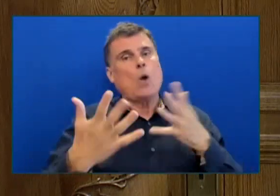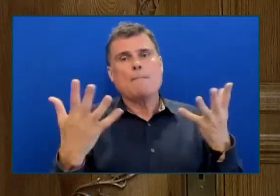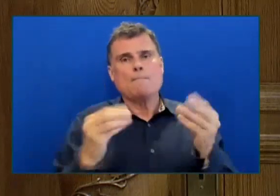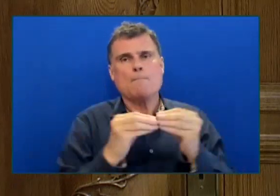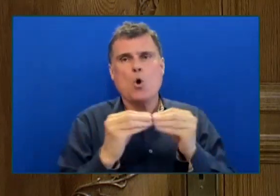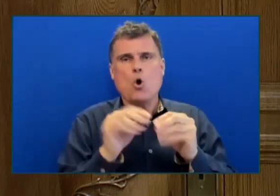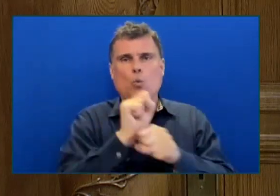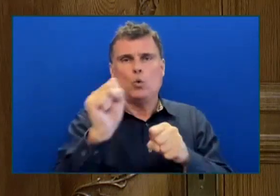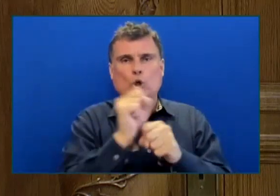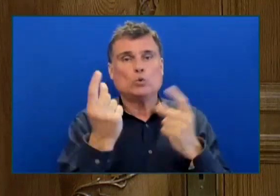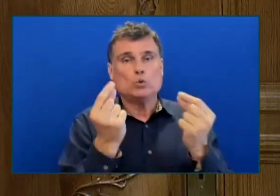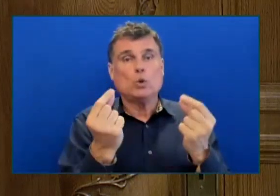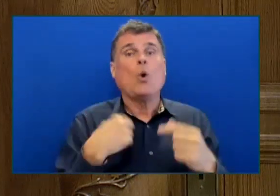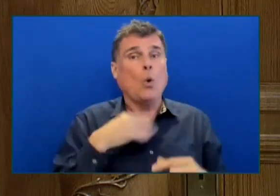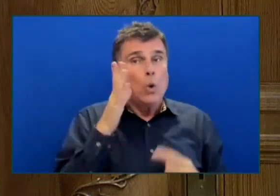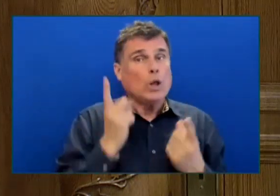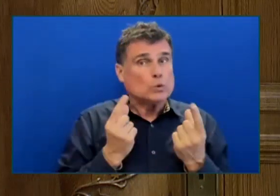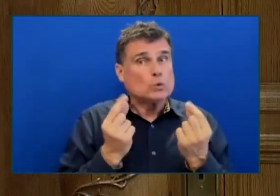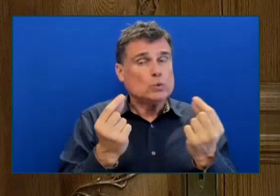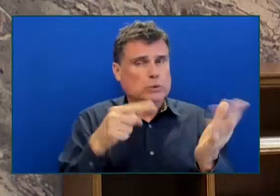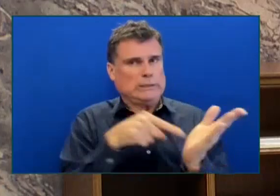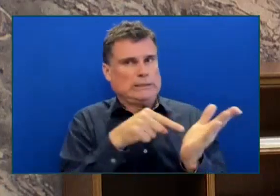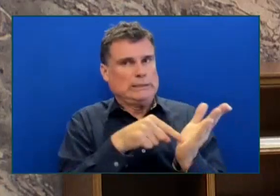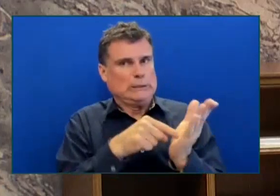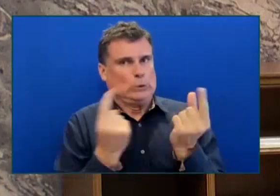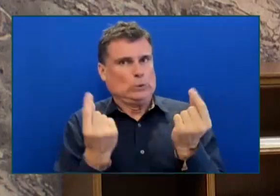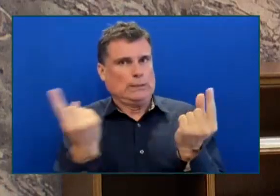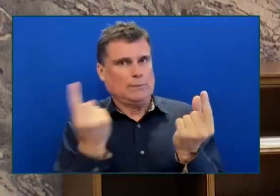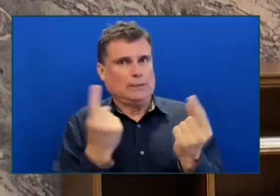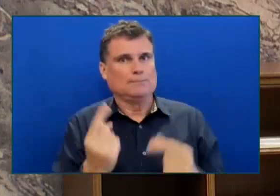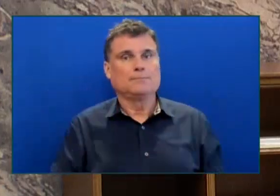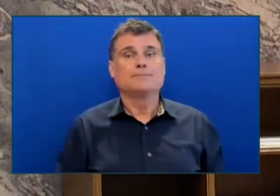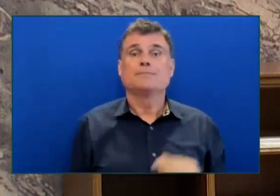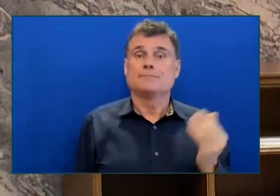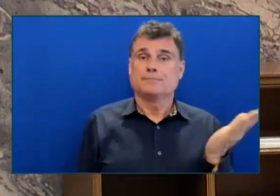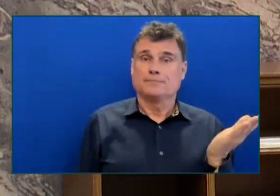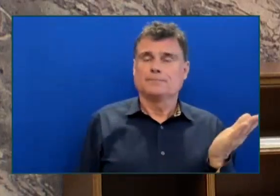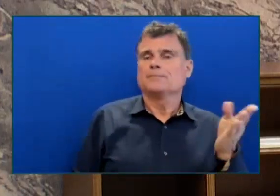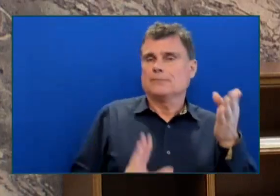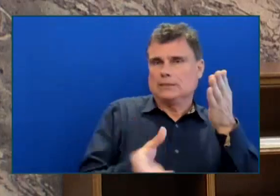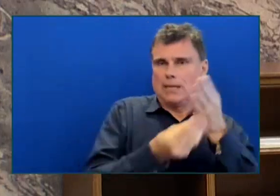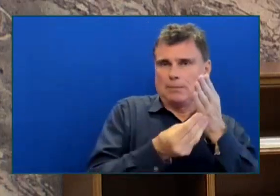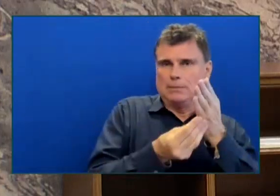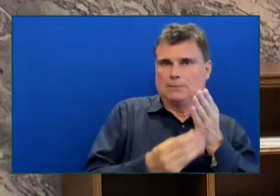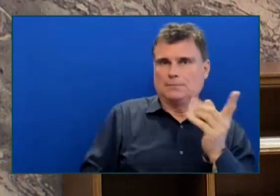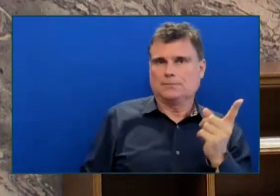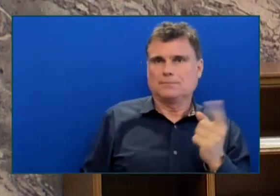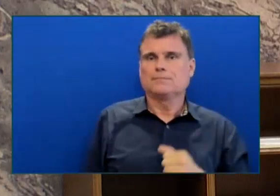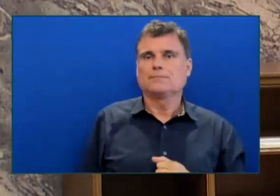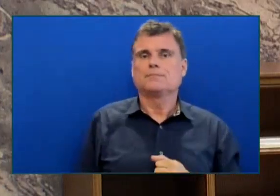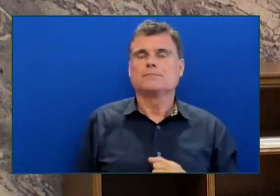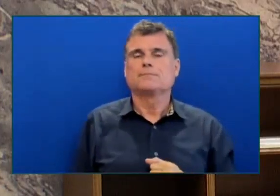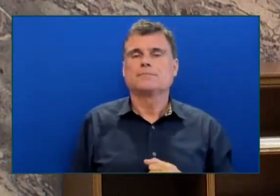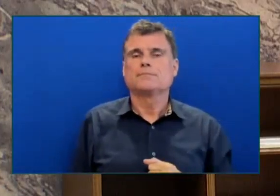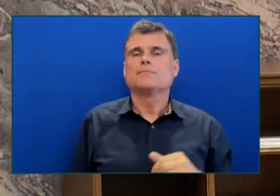Opposition House Leader Supplemental. Oh, you very much, Mr. Speaker. Well, you're darn right you've got more work to do, and the Premier's also got some explaining to do.